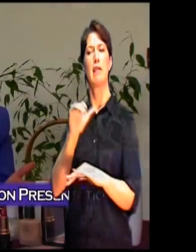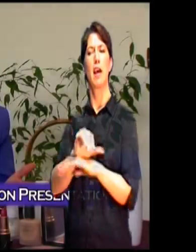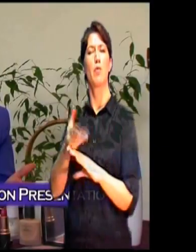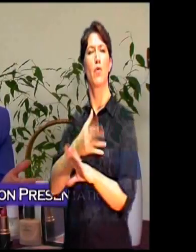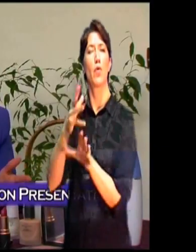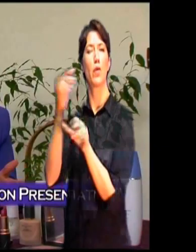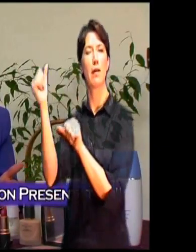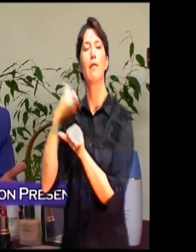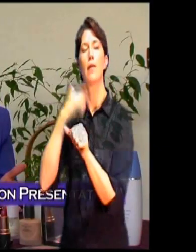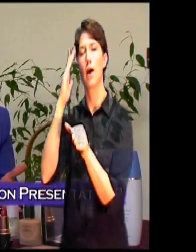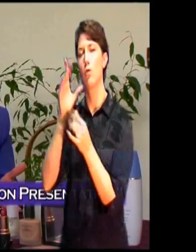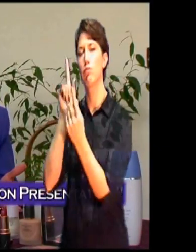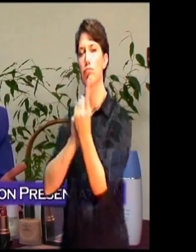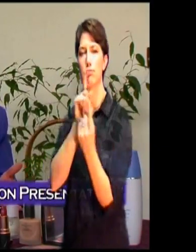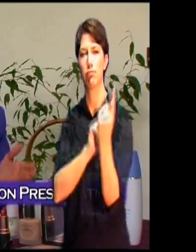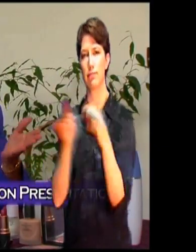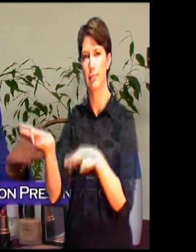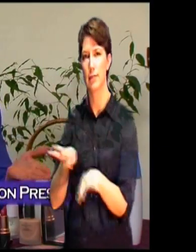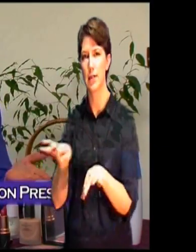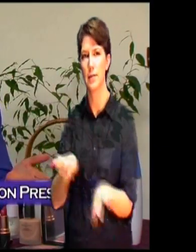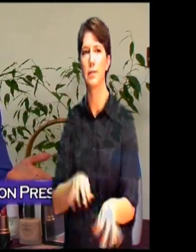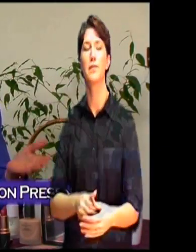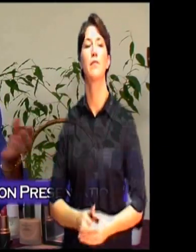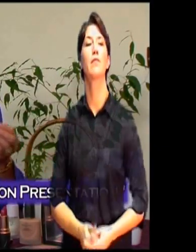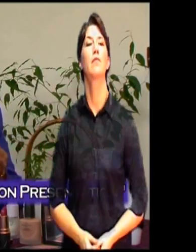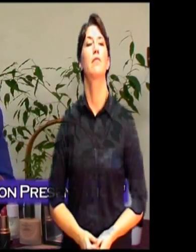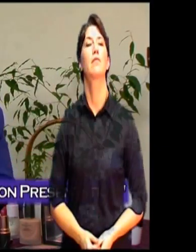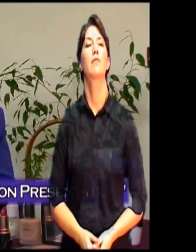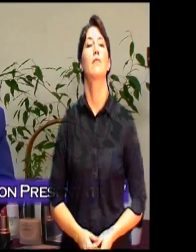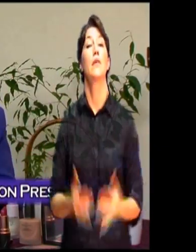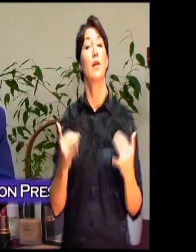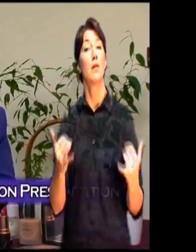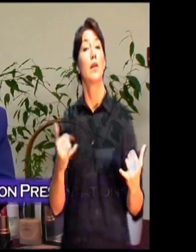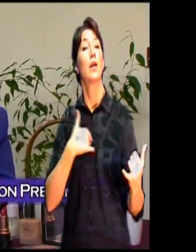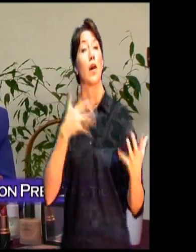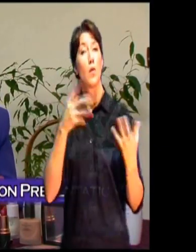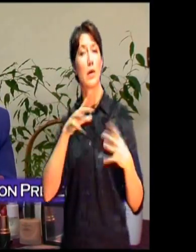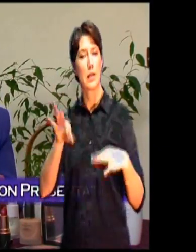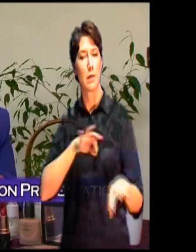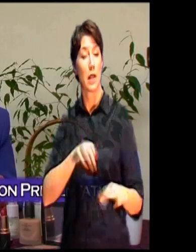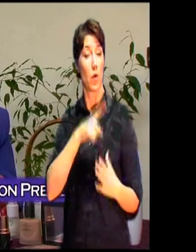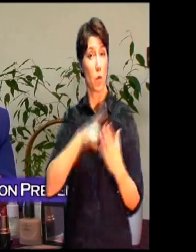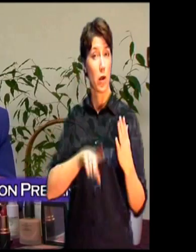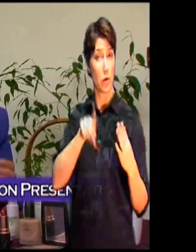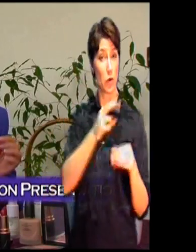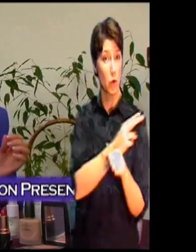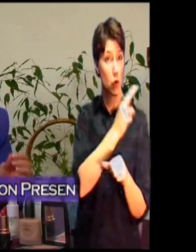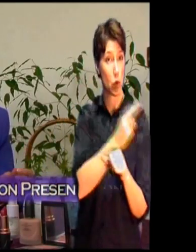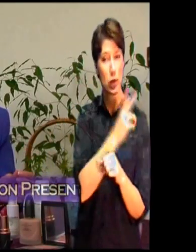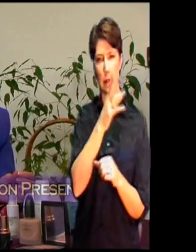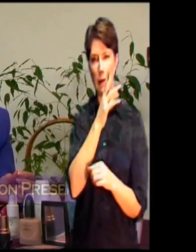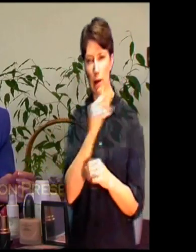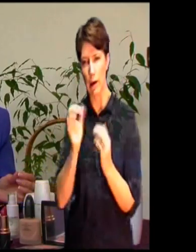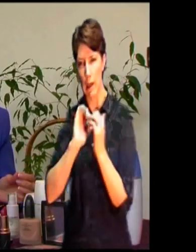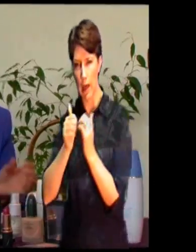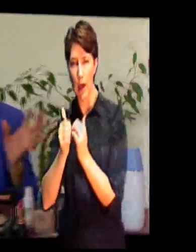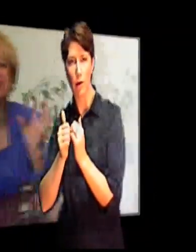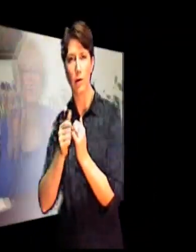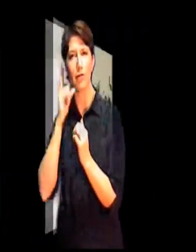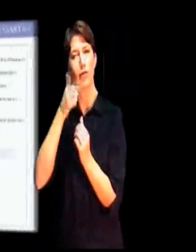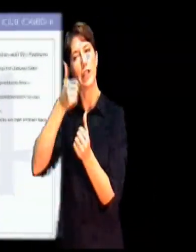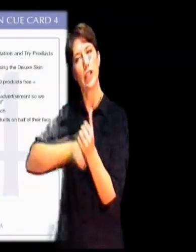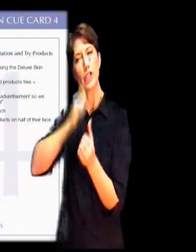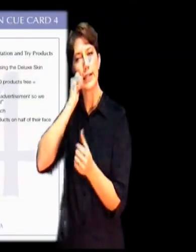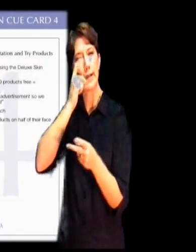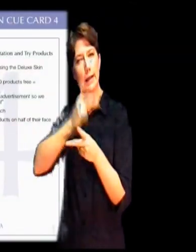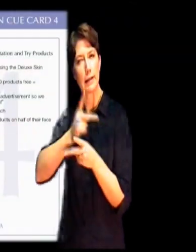I'm going to give you step-by-step instruction on what to use and when to use it for your skin condition. It's going to be very simple to use and you're